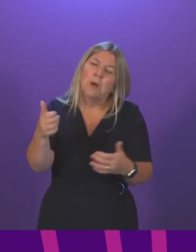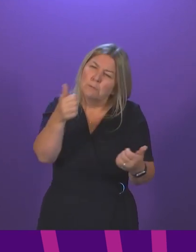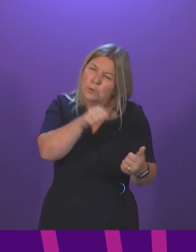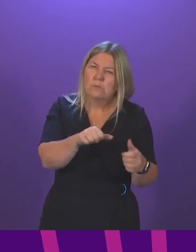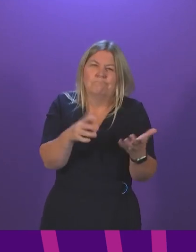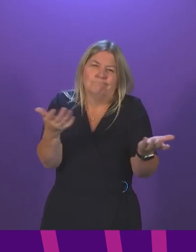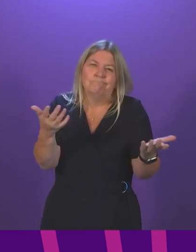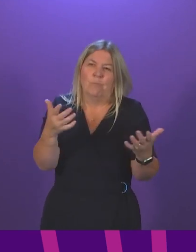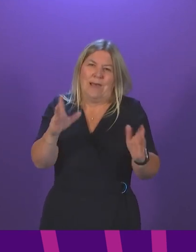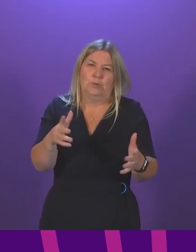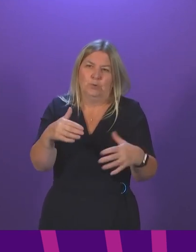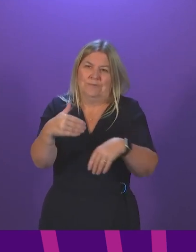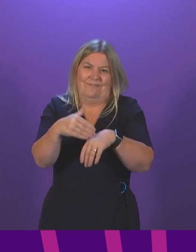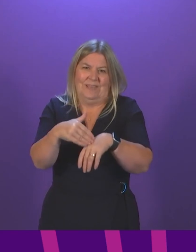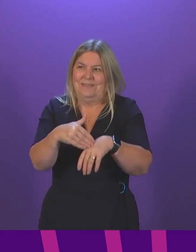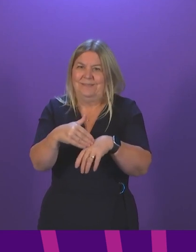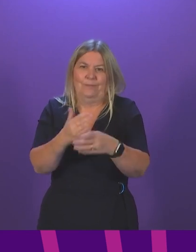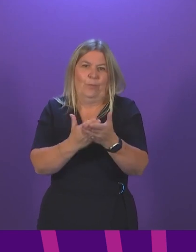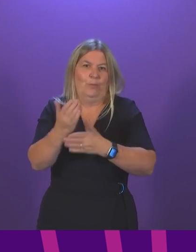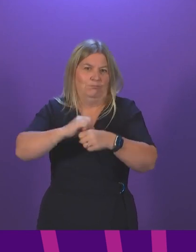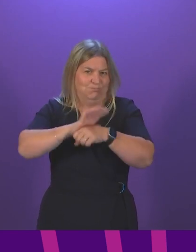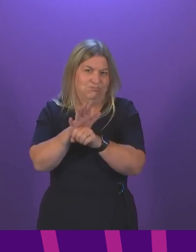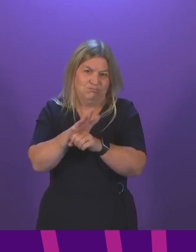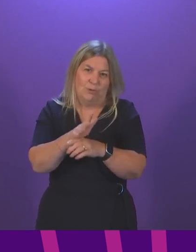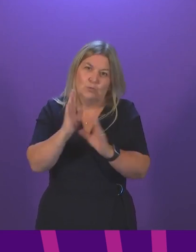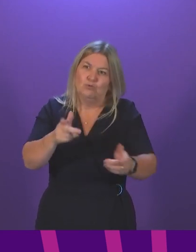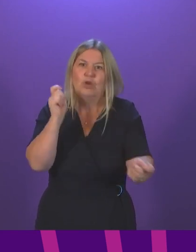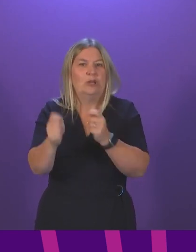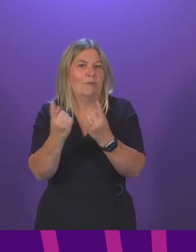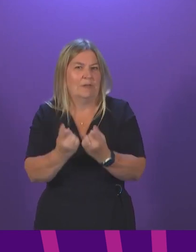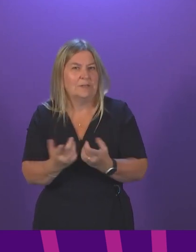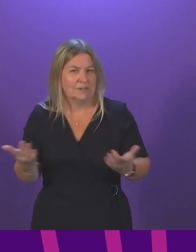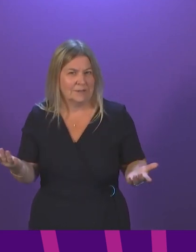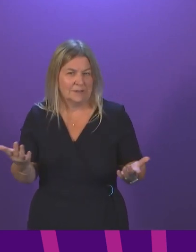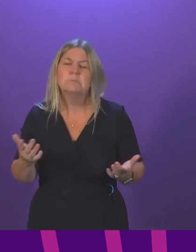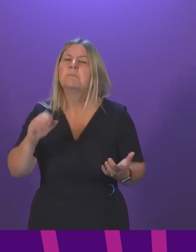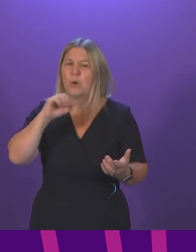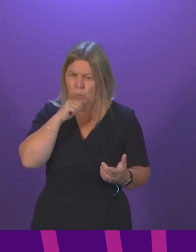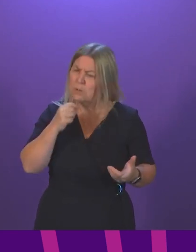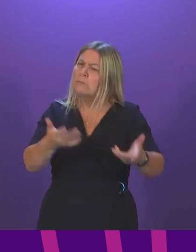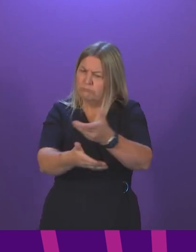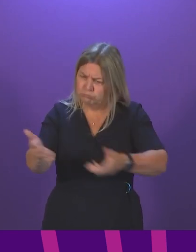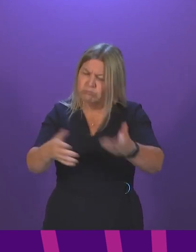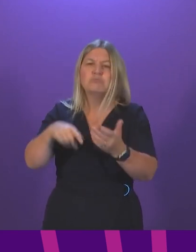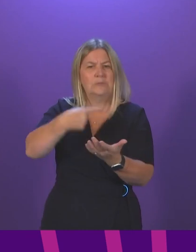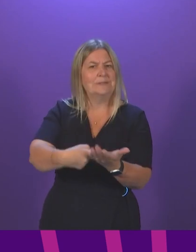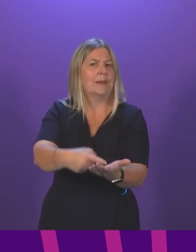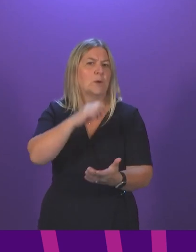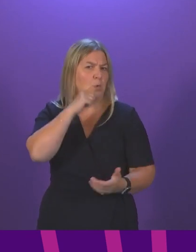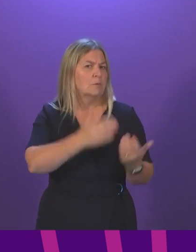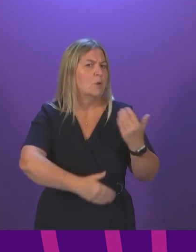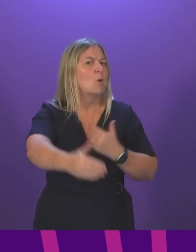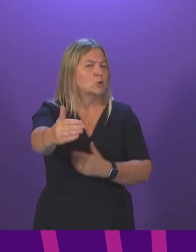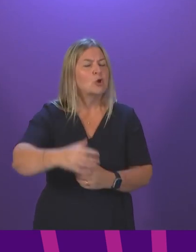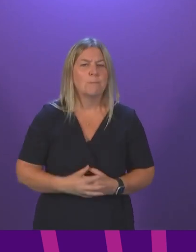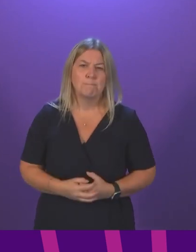good changes that we should look to keep and to build on. I'm sure all of these things will be taken into account as decisions are taken for the longer term.